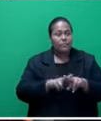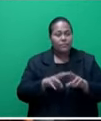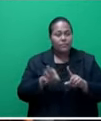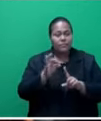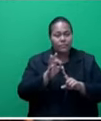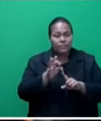Honorable members.